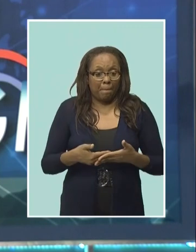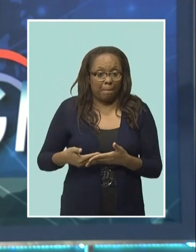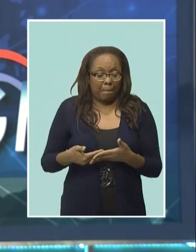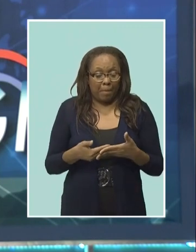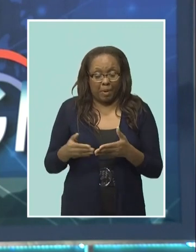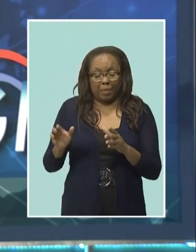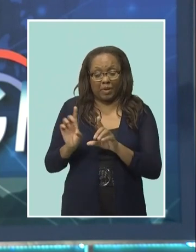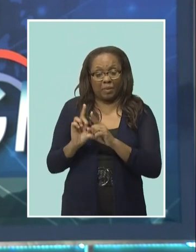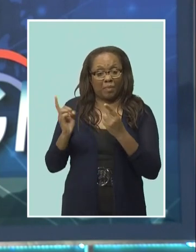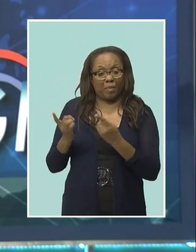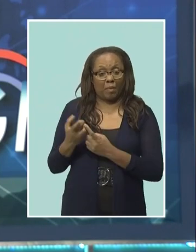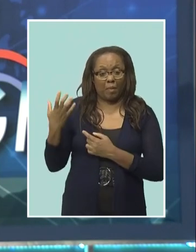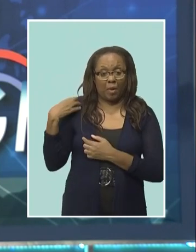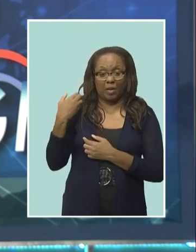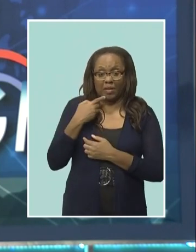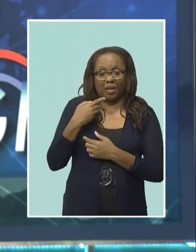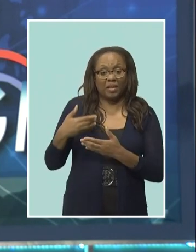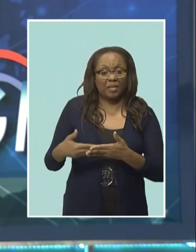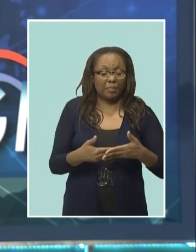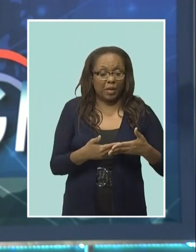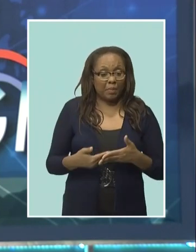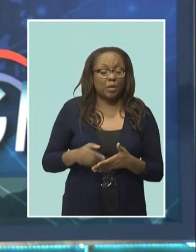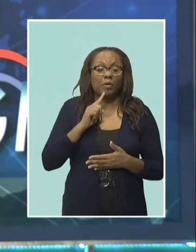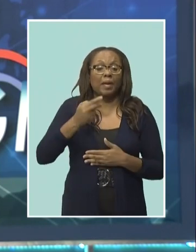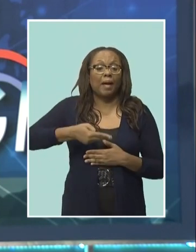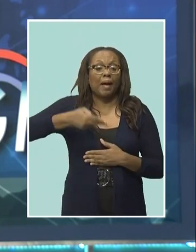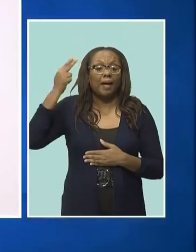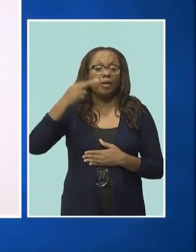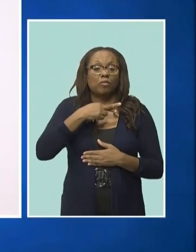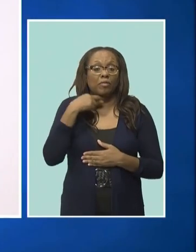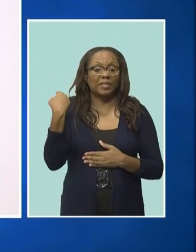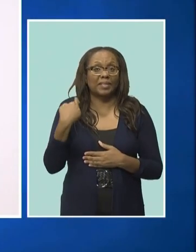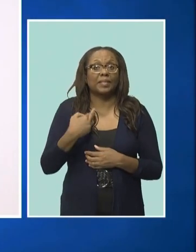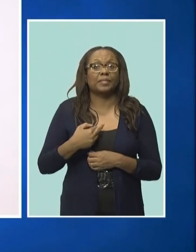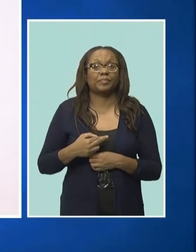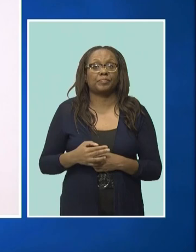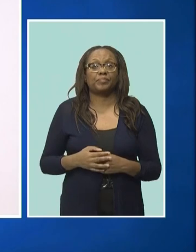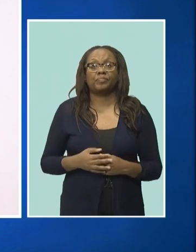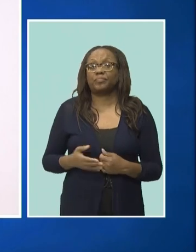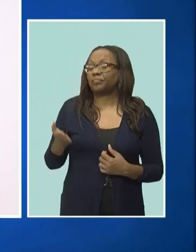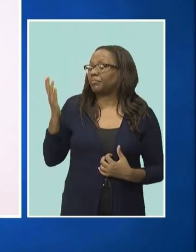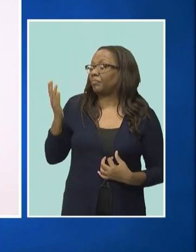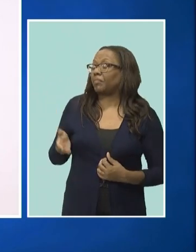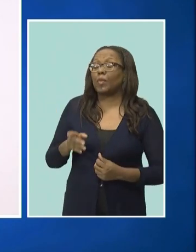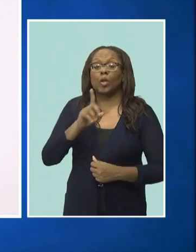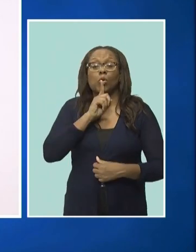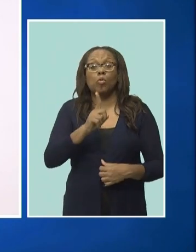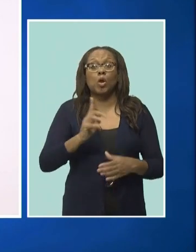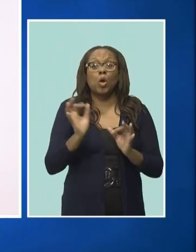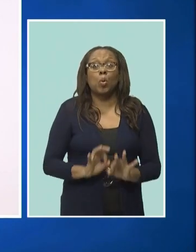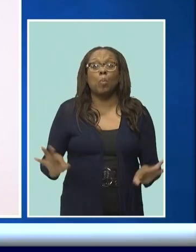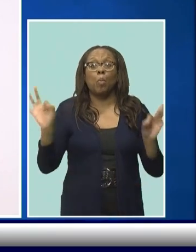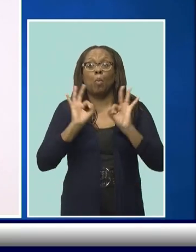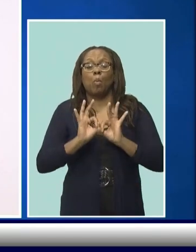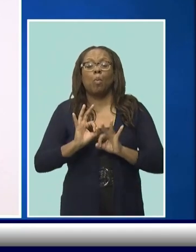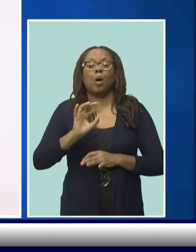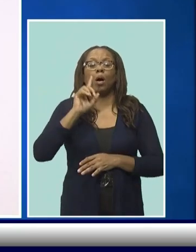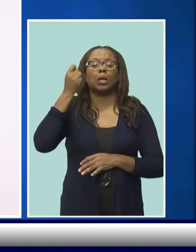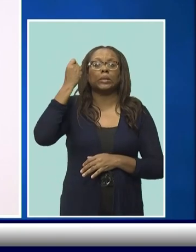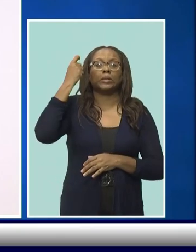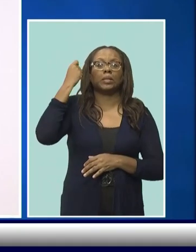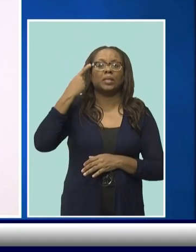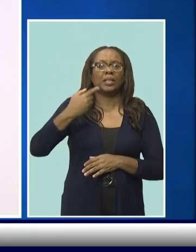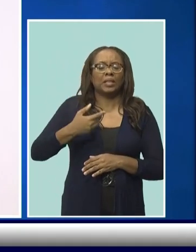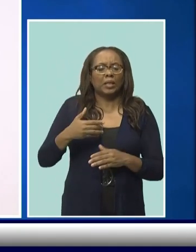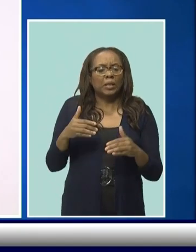Birchwood, says these babies are high risk. It's really important to recognize because these are the